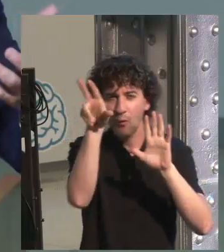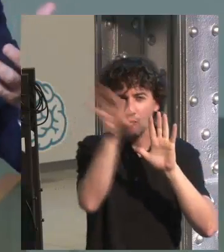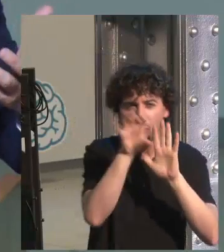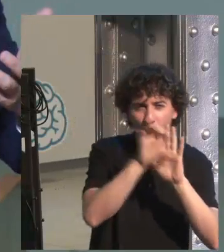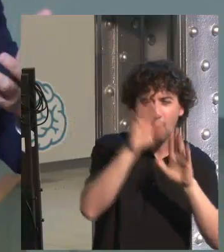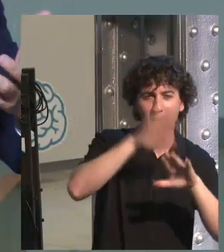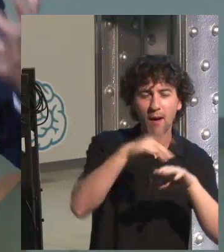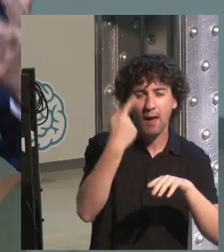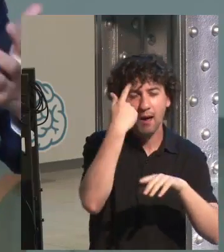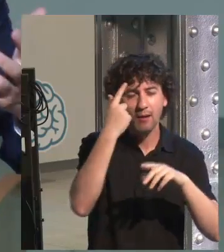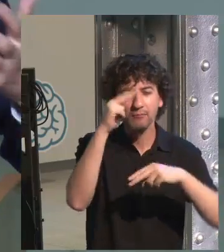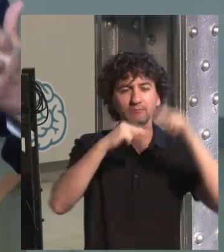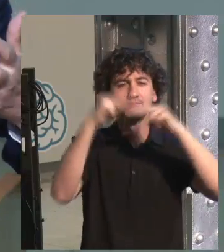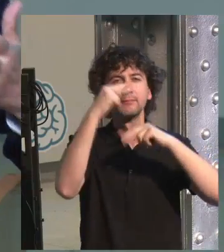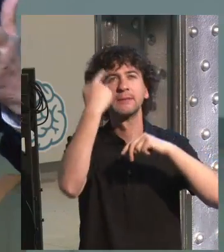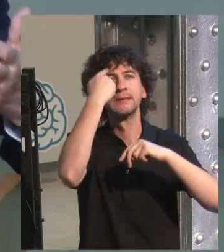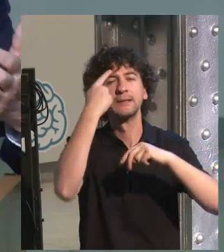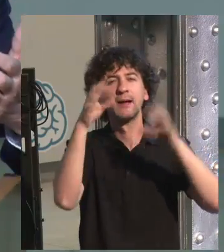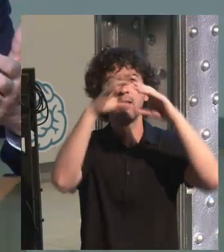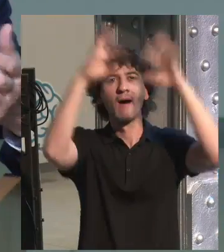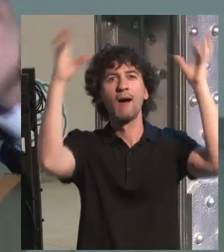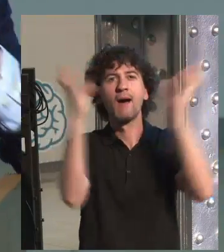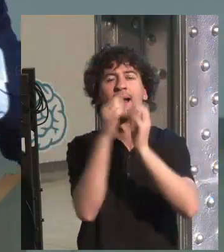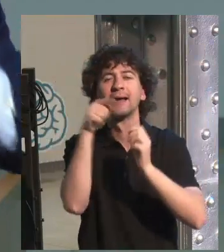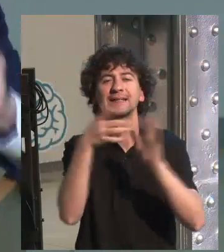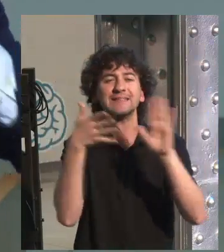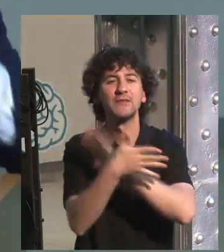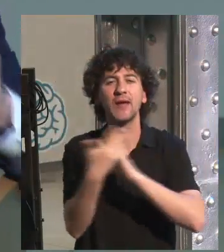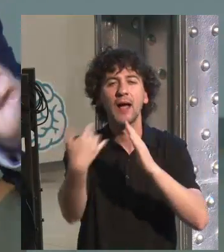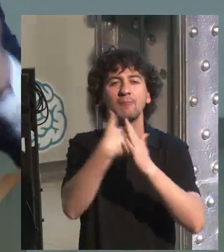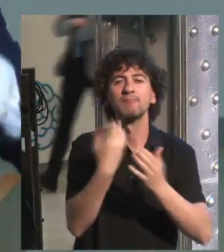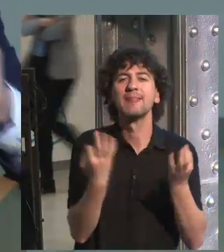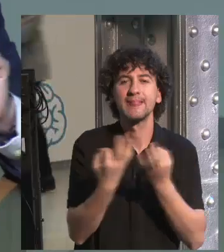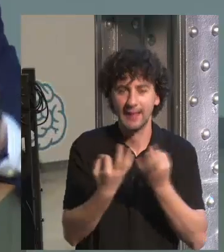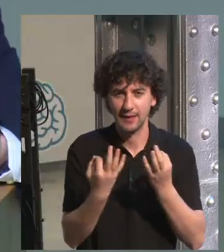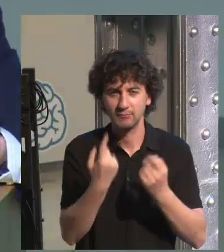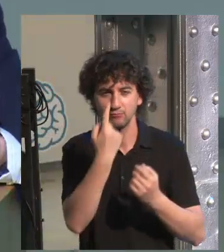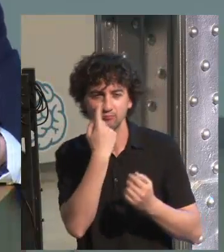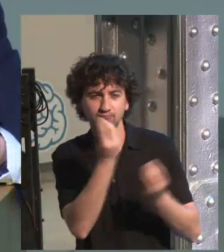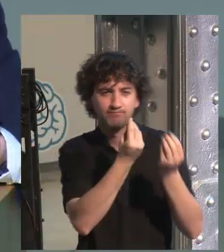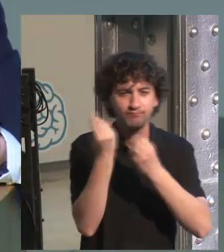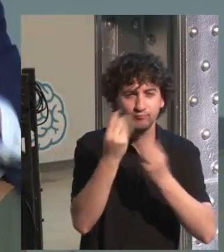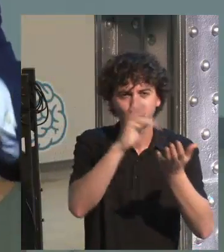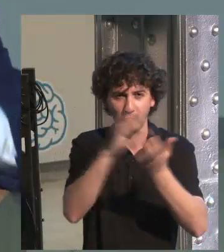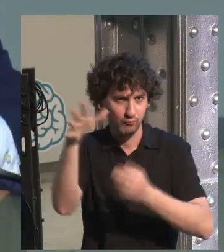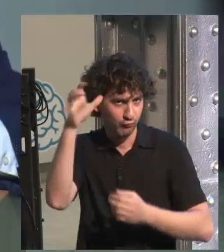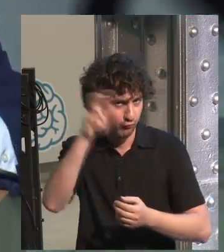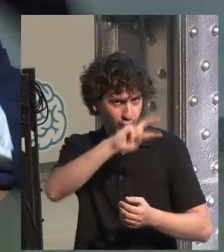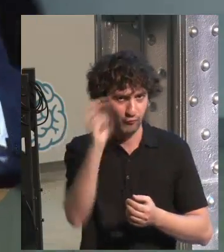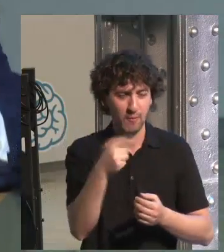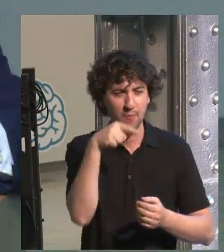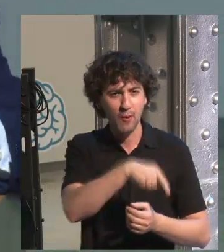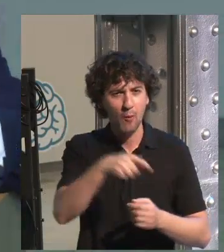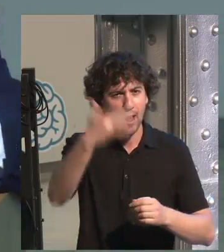codify that in order to build every single second of our lives. But this construction, neuronal